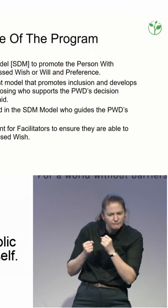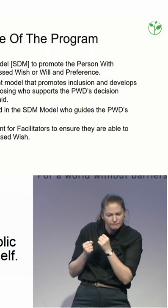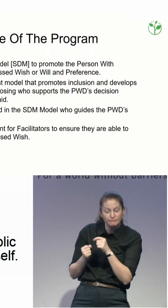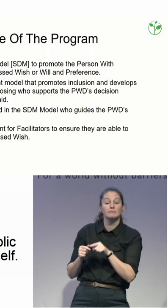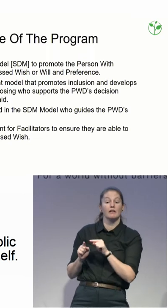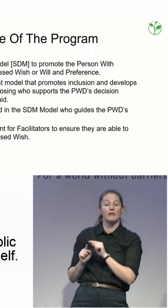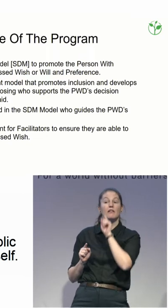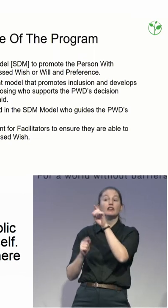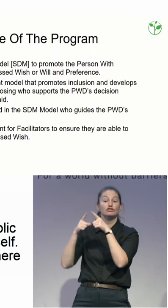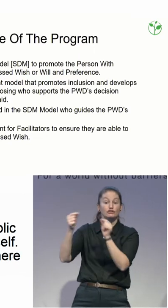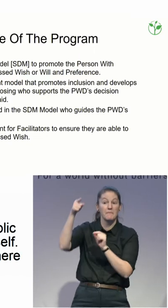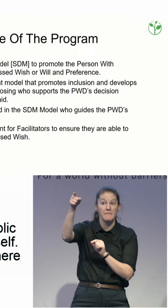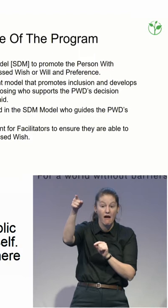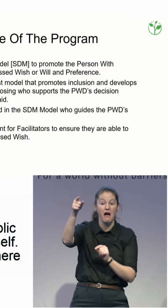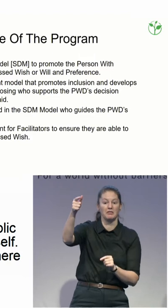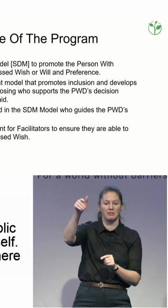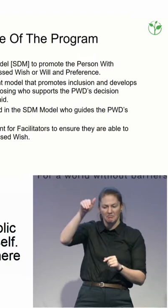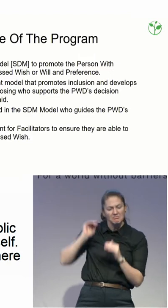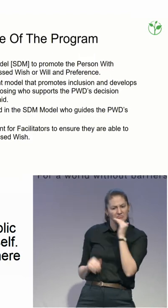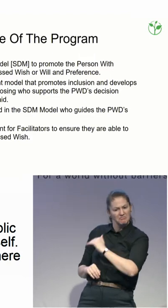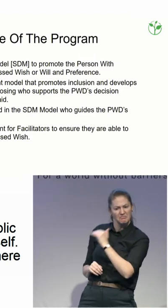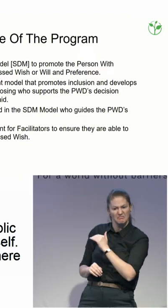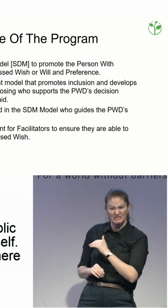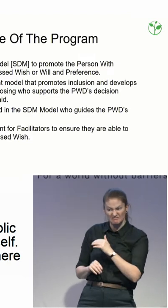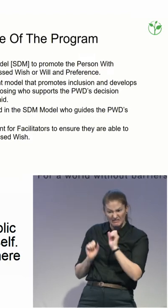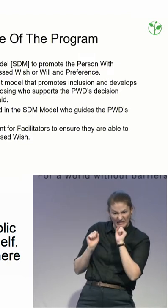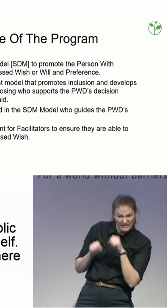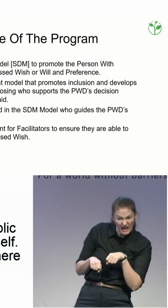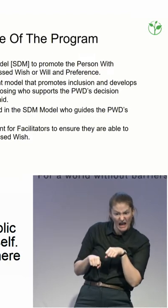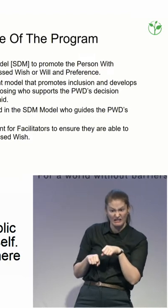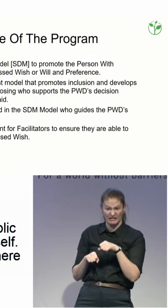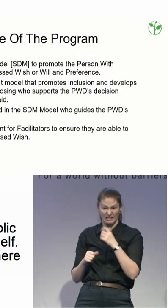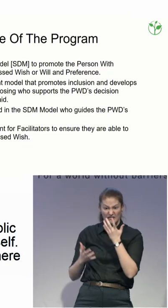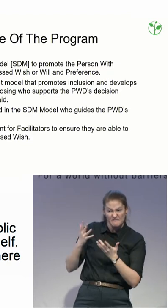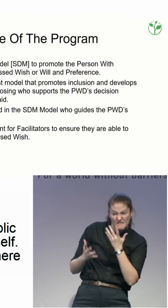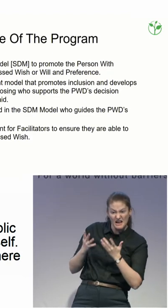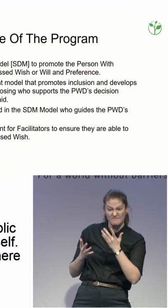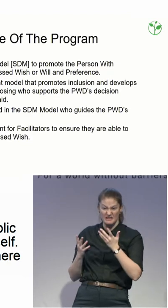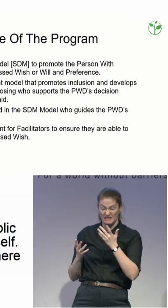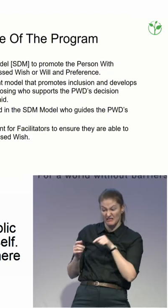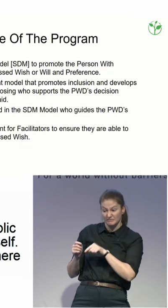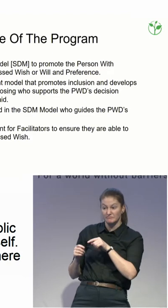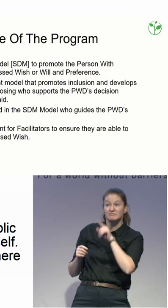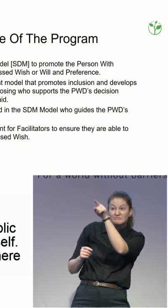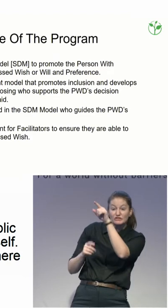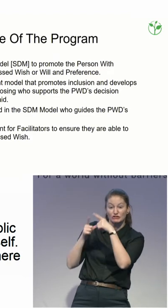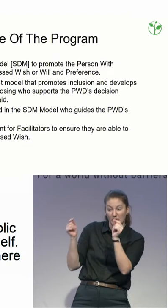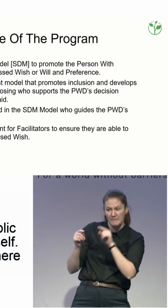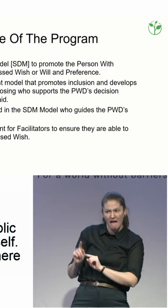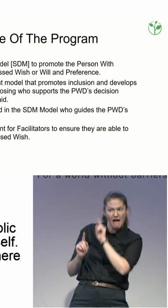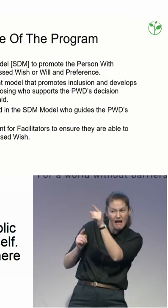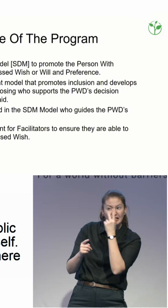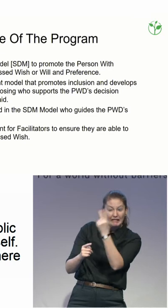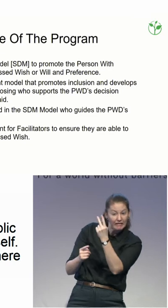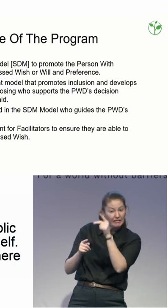continued in Japan. And we started work about, I think, five or six years ago. And we began with